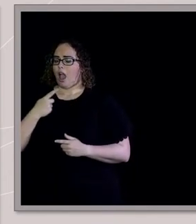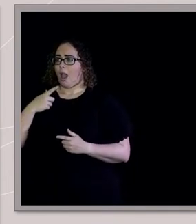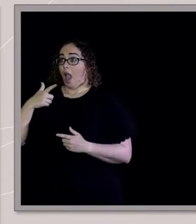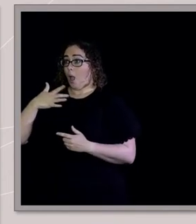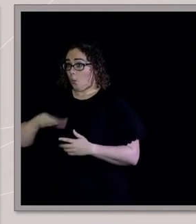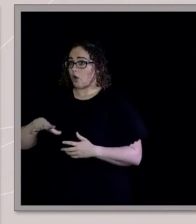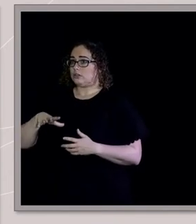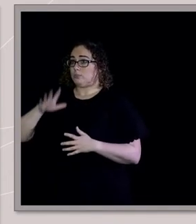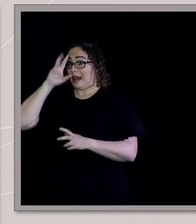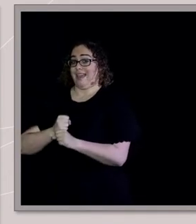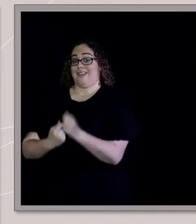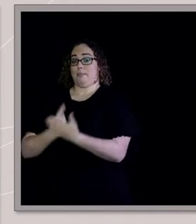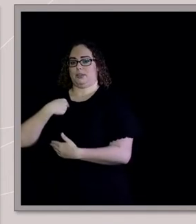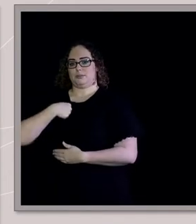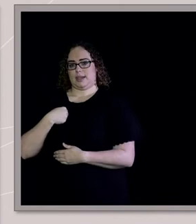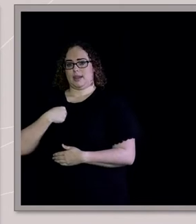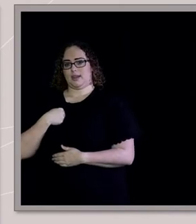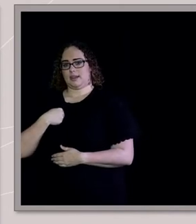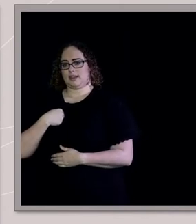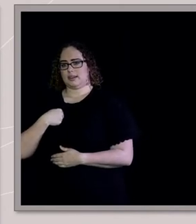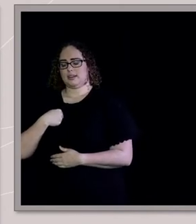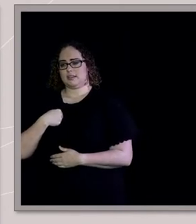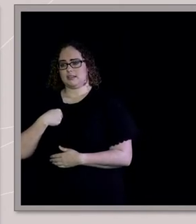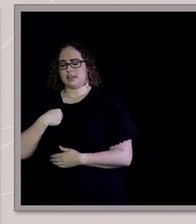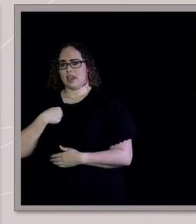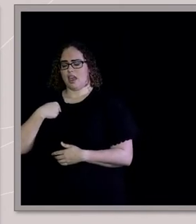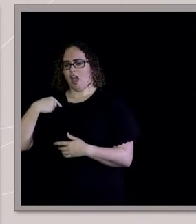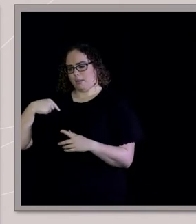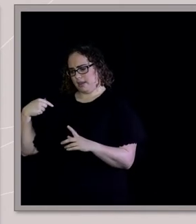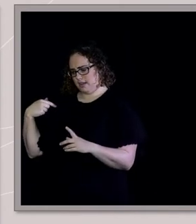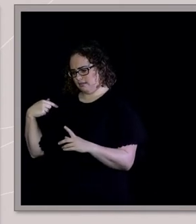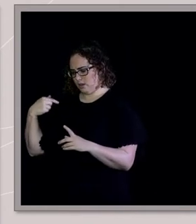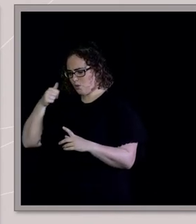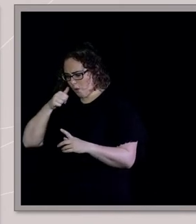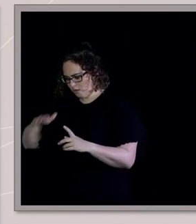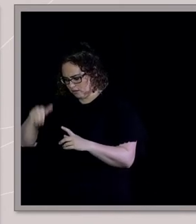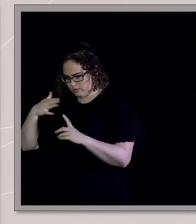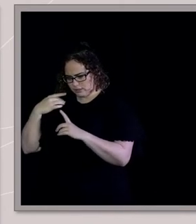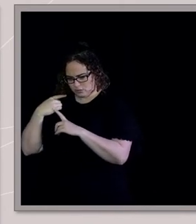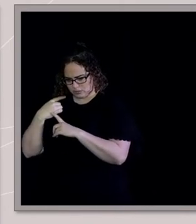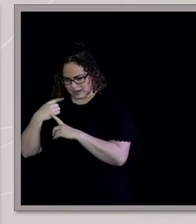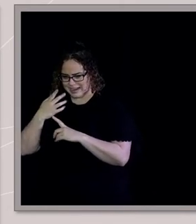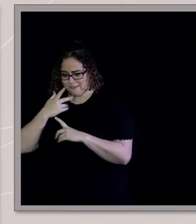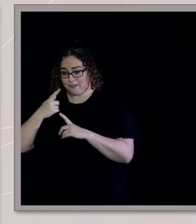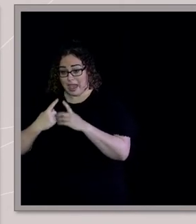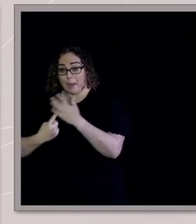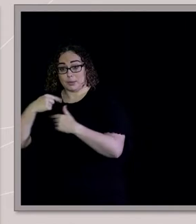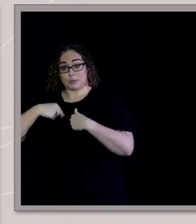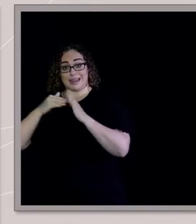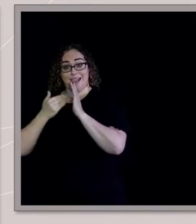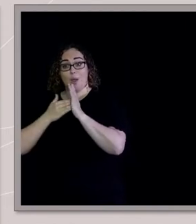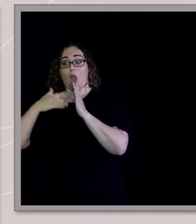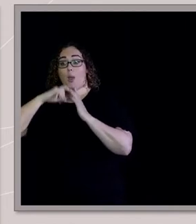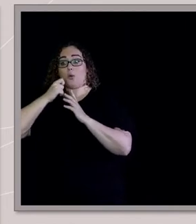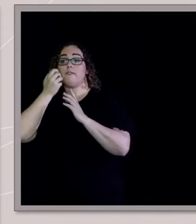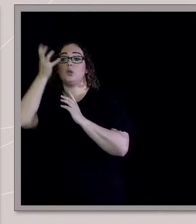this moment would be foundational. I knew that I'd be talking about it in hindsight for the rest of my life. And so, he said, okay, show me.